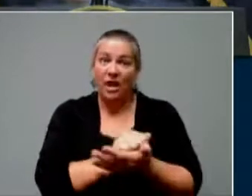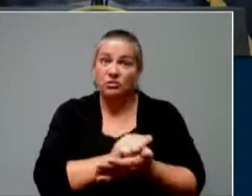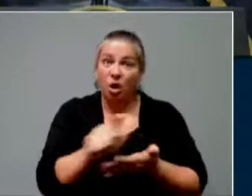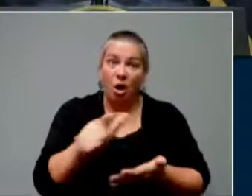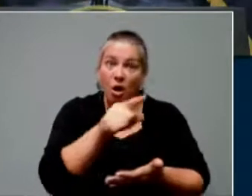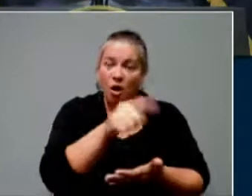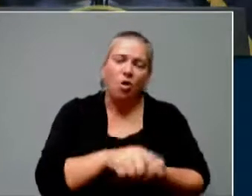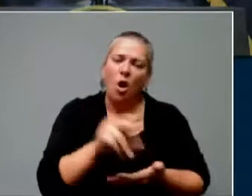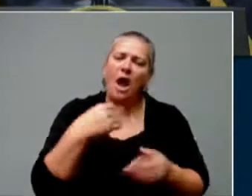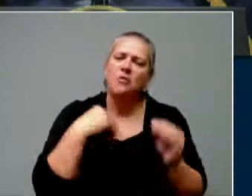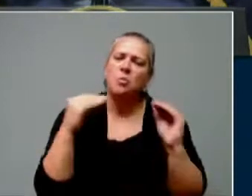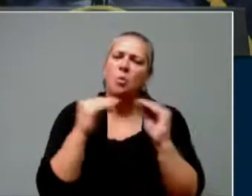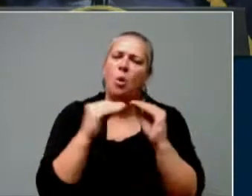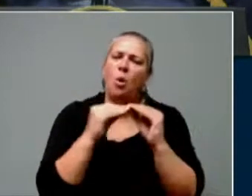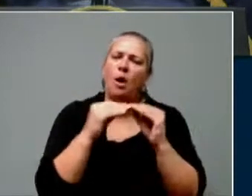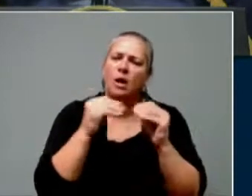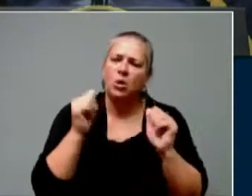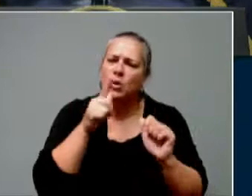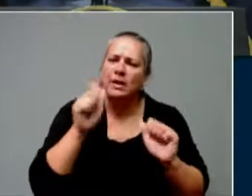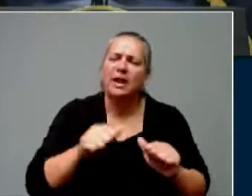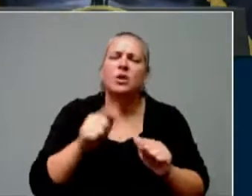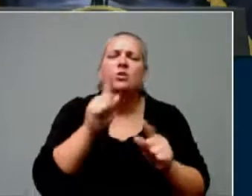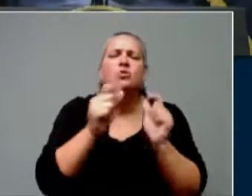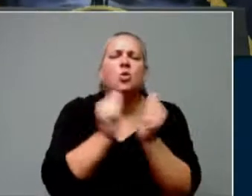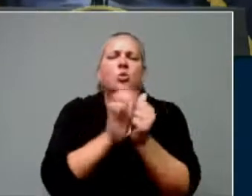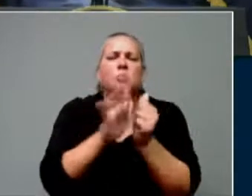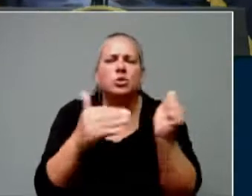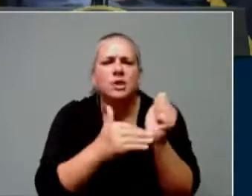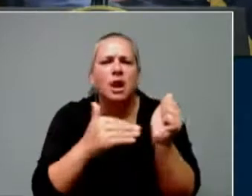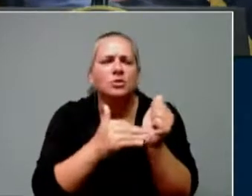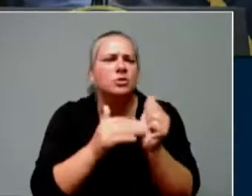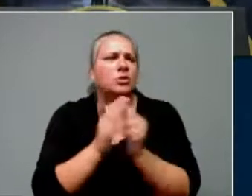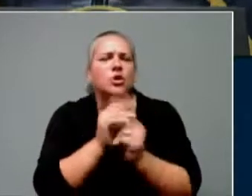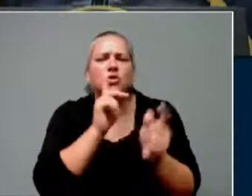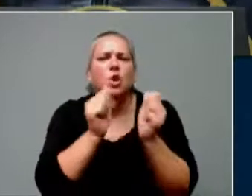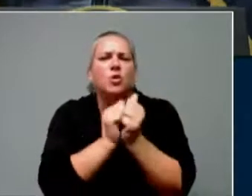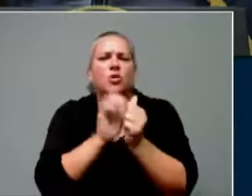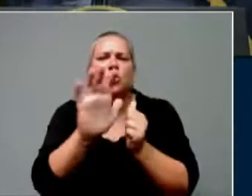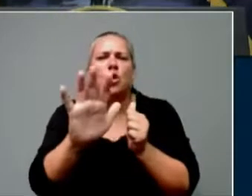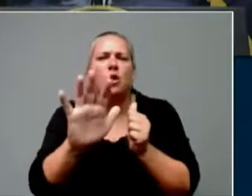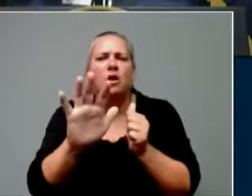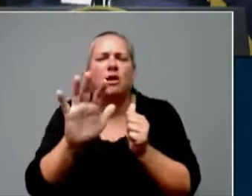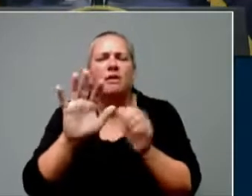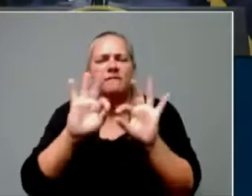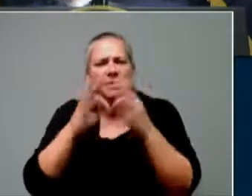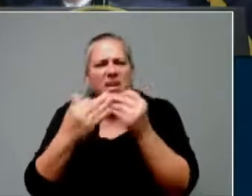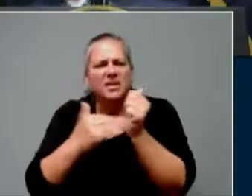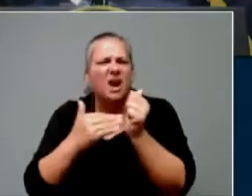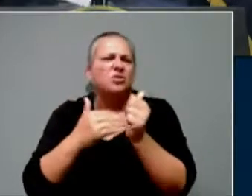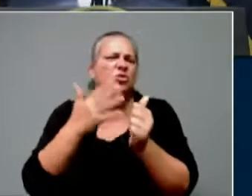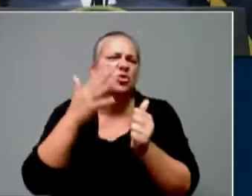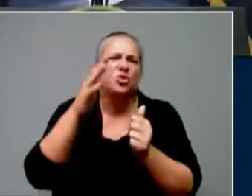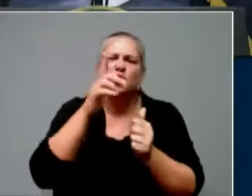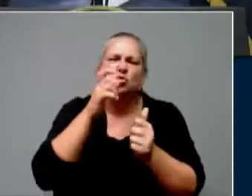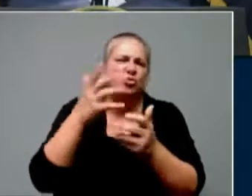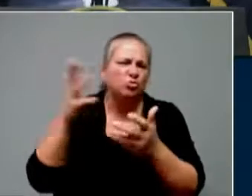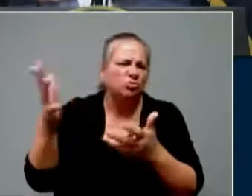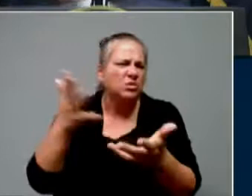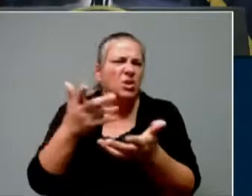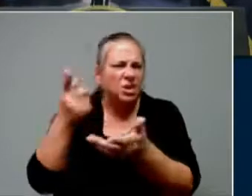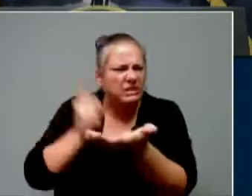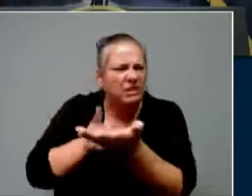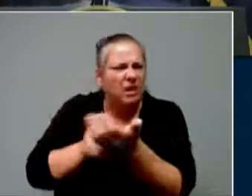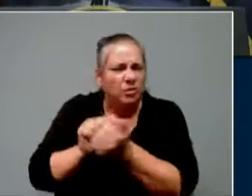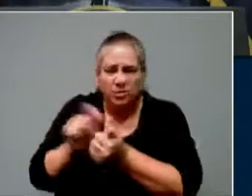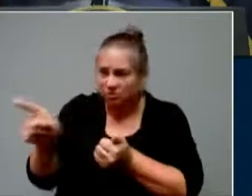you to talk to your health care provider, talk to your physician or primary care provider and ask them, Do they think you are immunocompromised under this